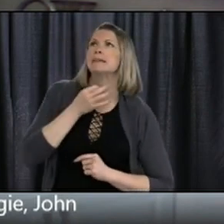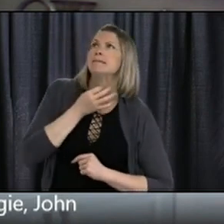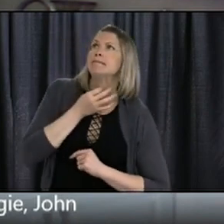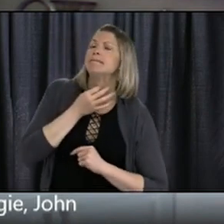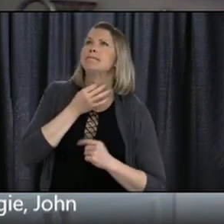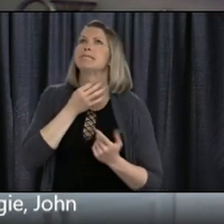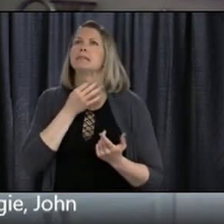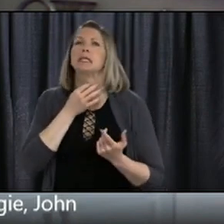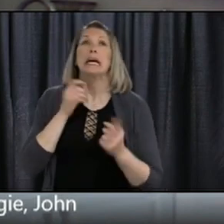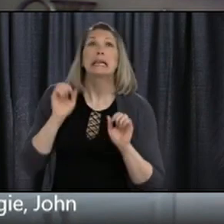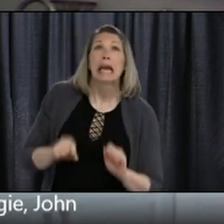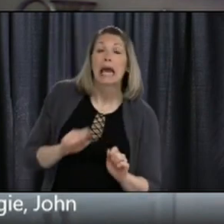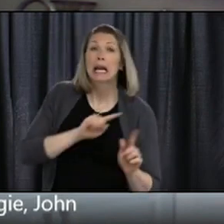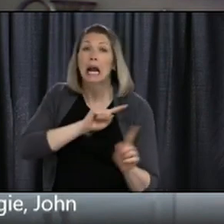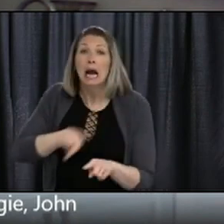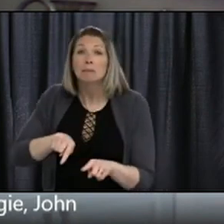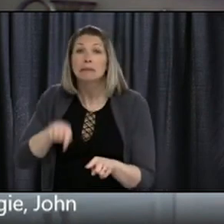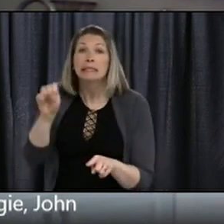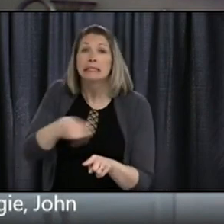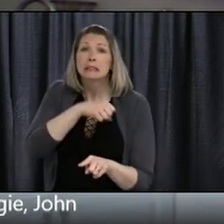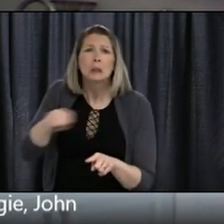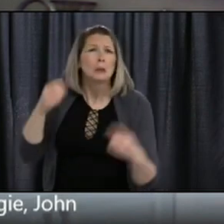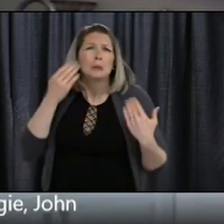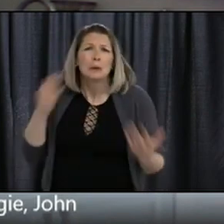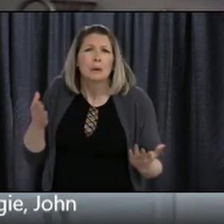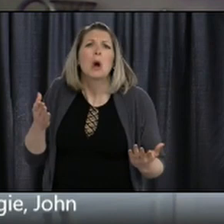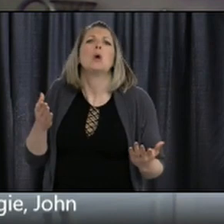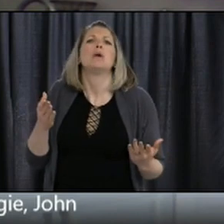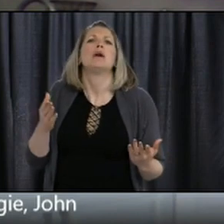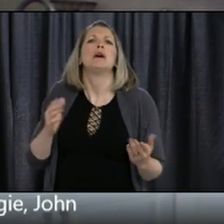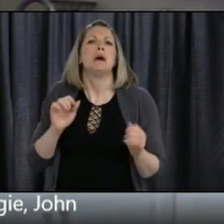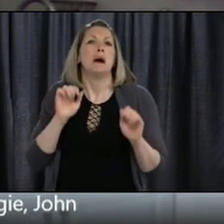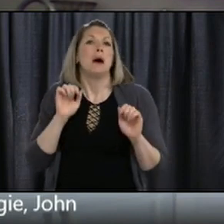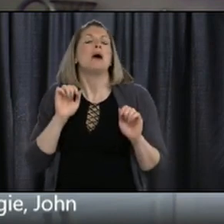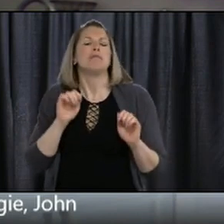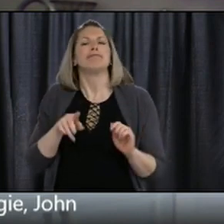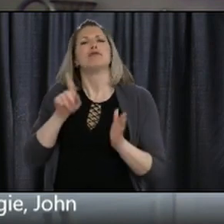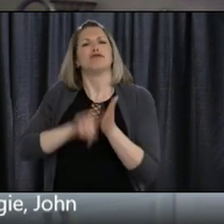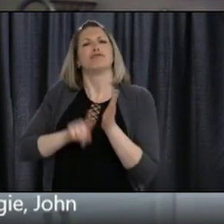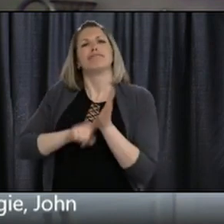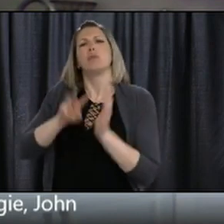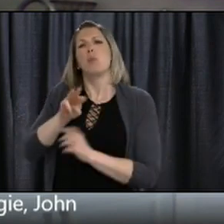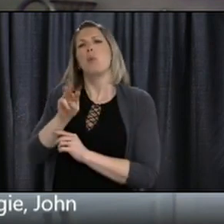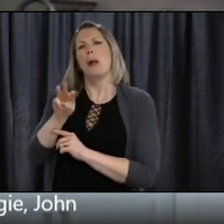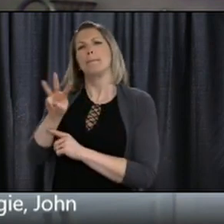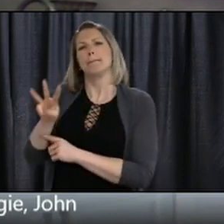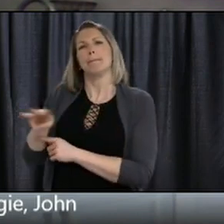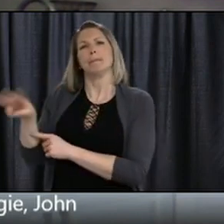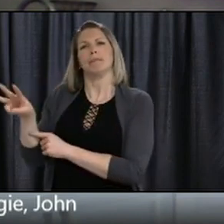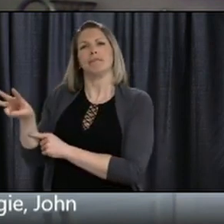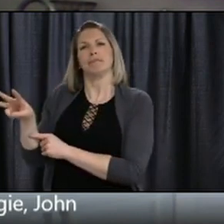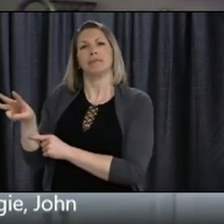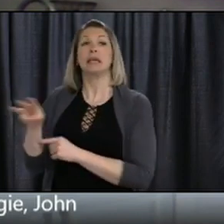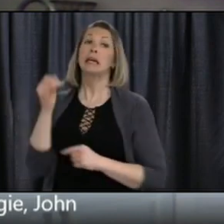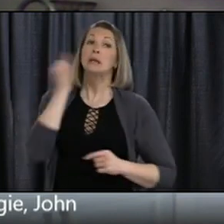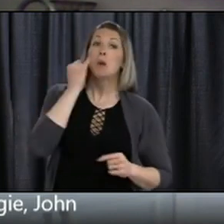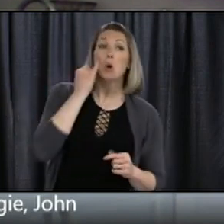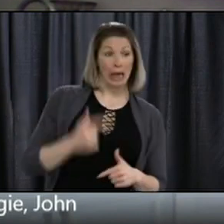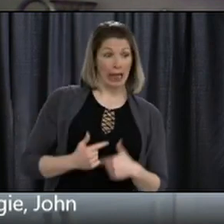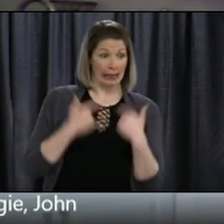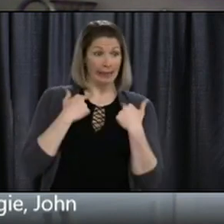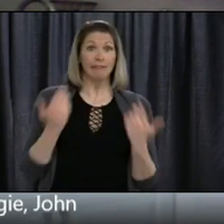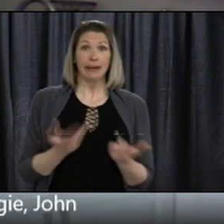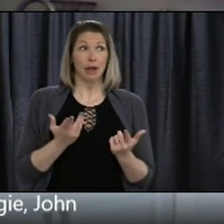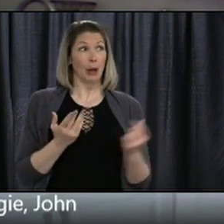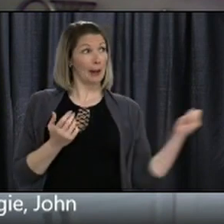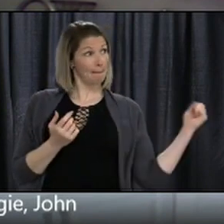Newfoundland and Labrador and live here, then returning here will not be an issue. If you do